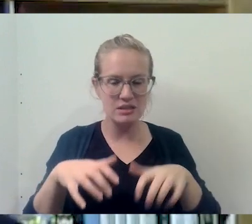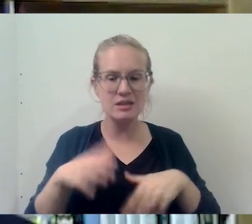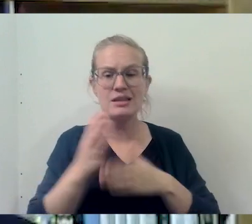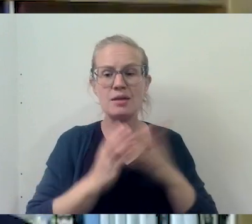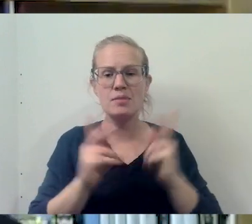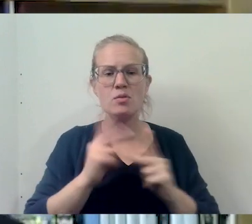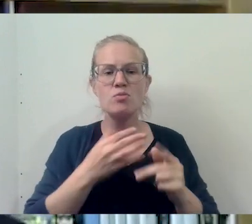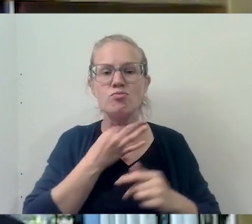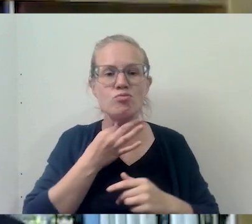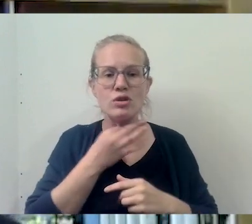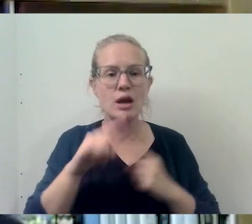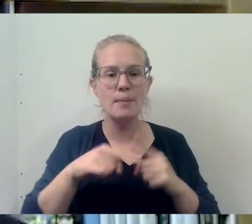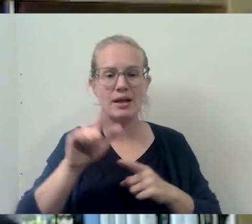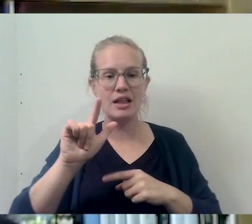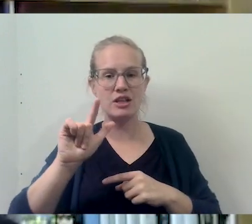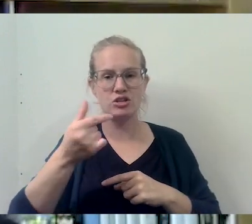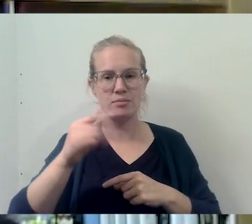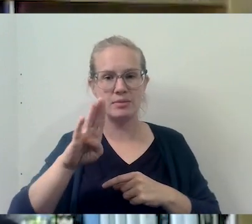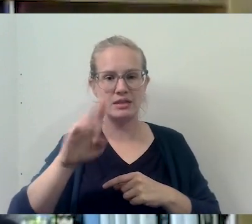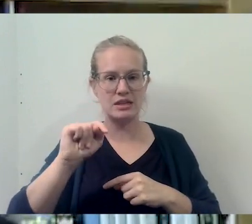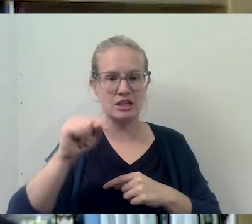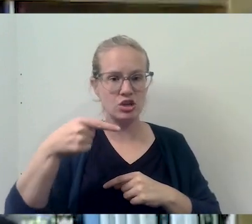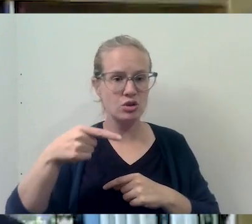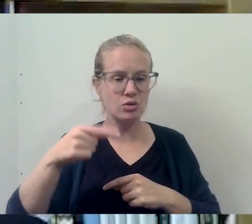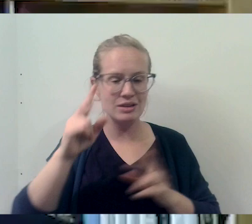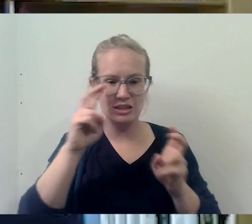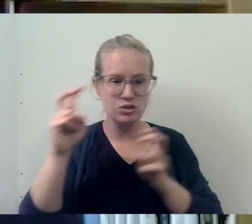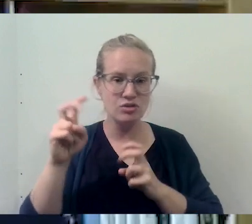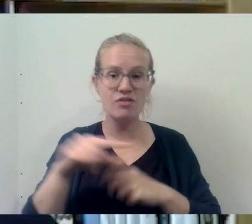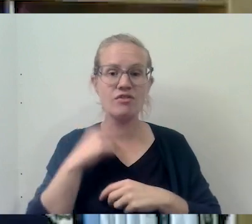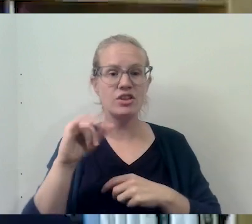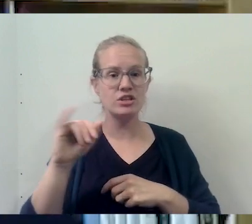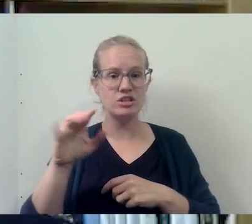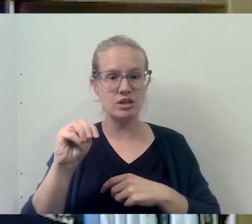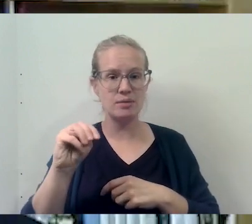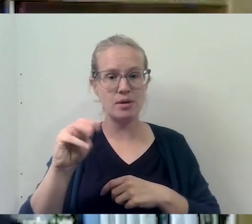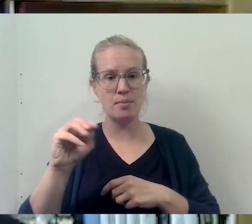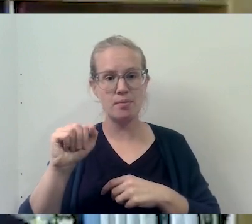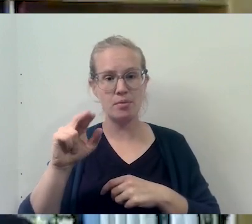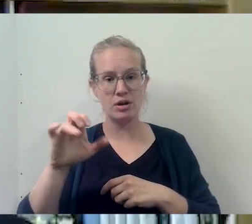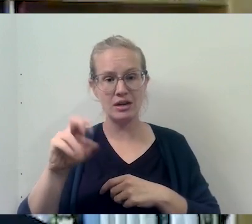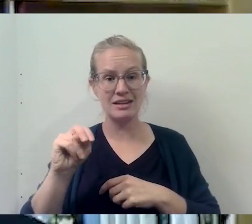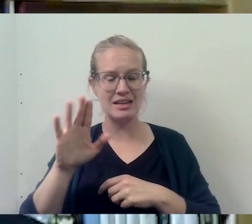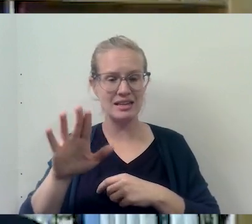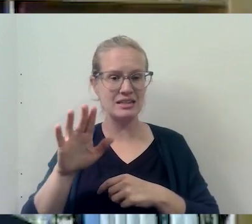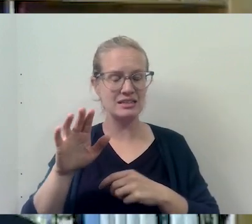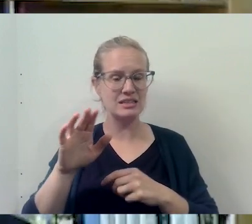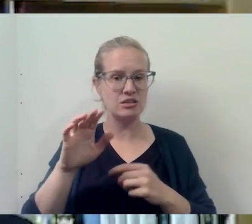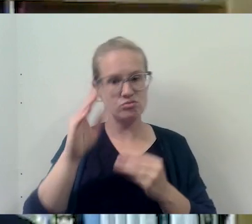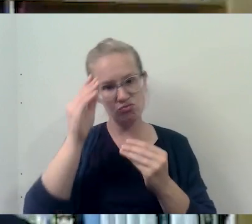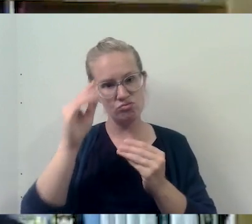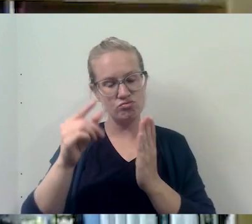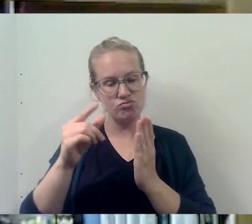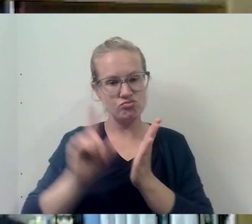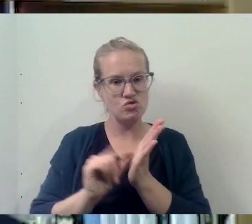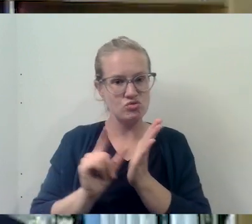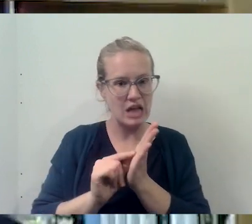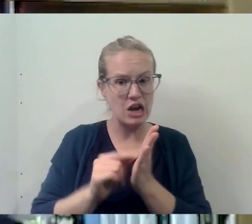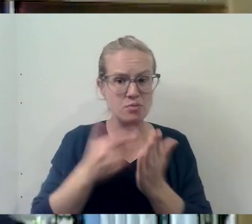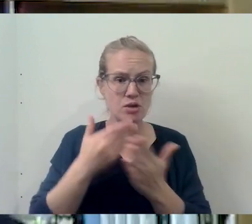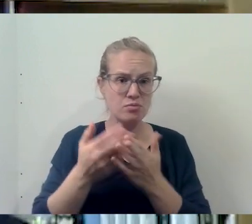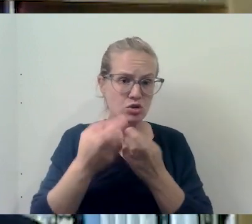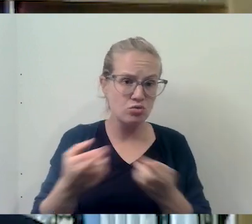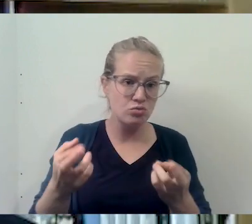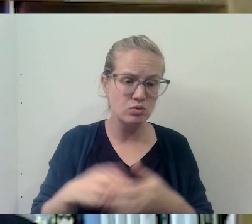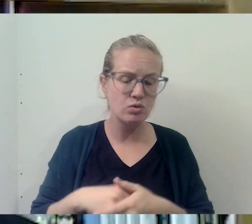some people were wondering about LBGQ, uh, kinds of issues and, uh, Father Jim Martin's outreach, uh, newsletter, uh, might be a good